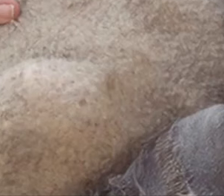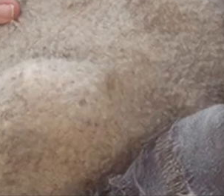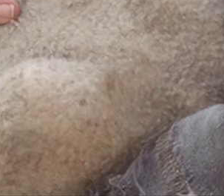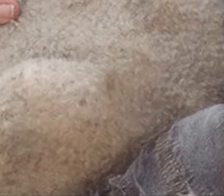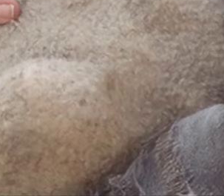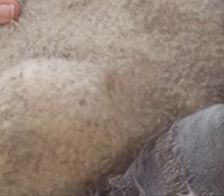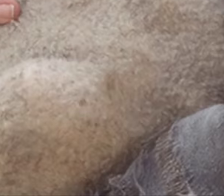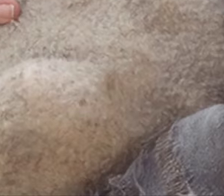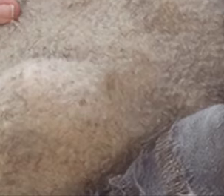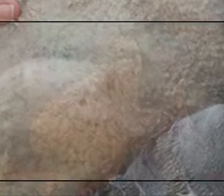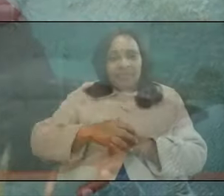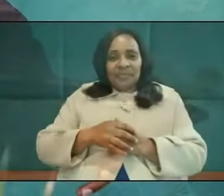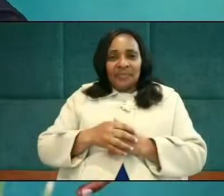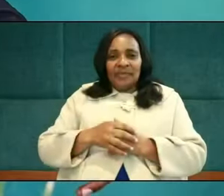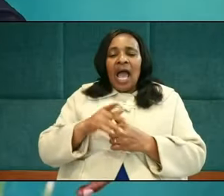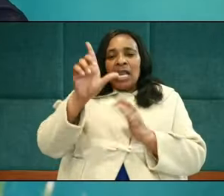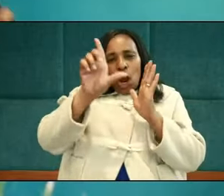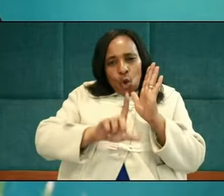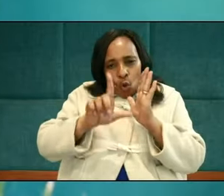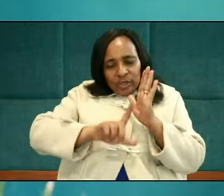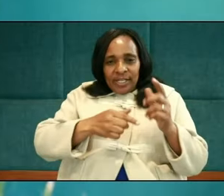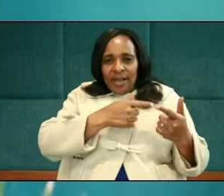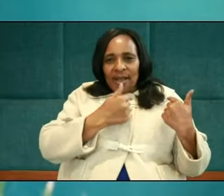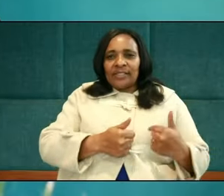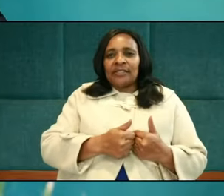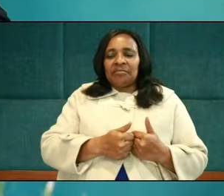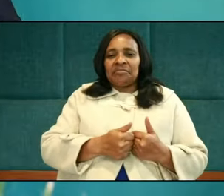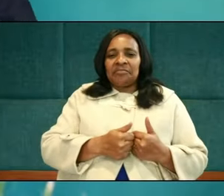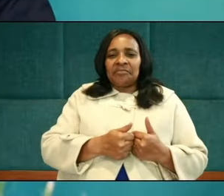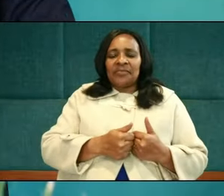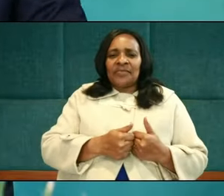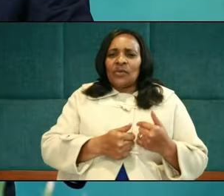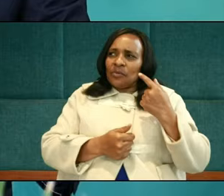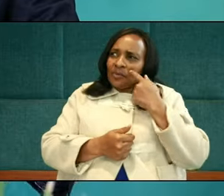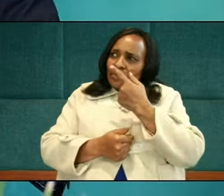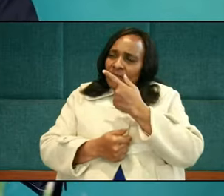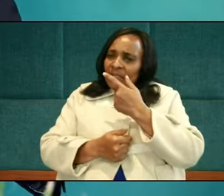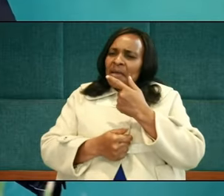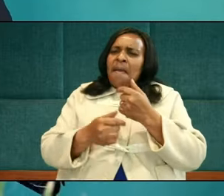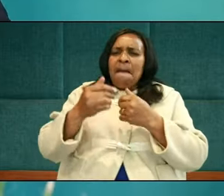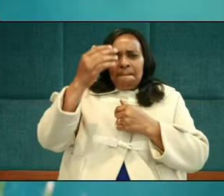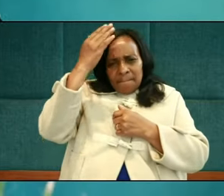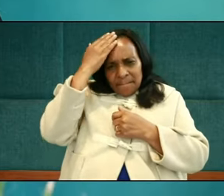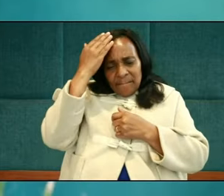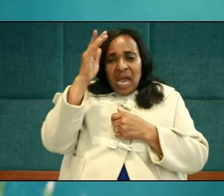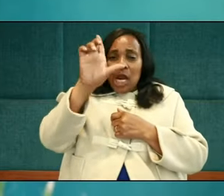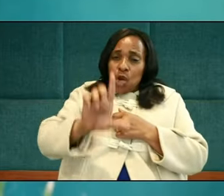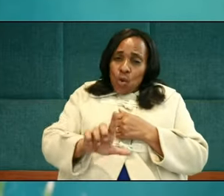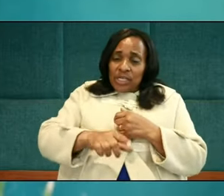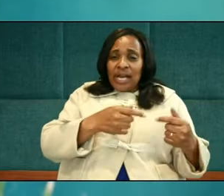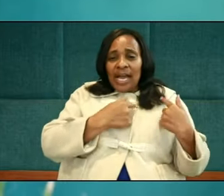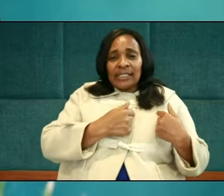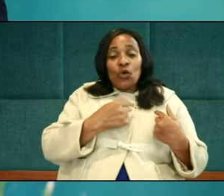lowly in heart. I am meek and lowly in heart. The one who is